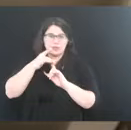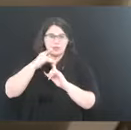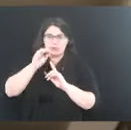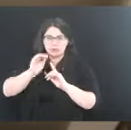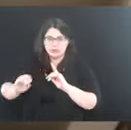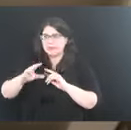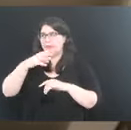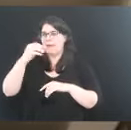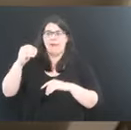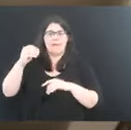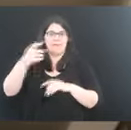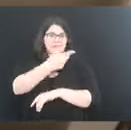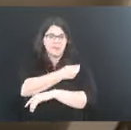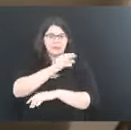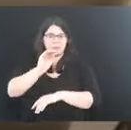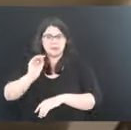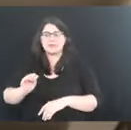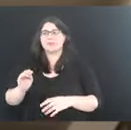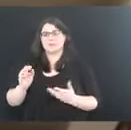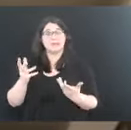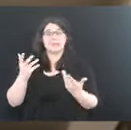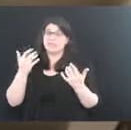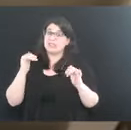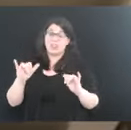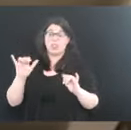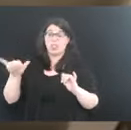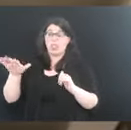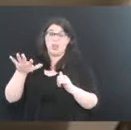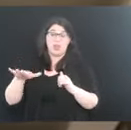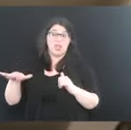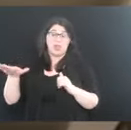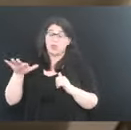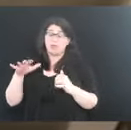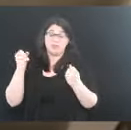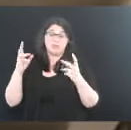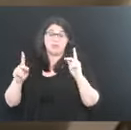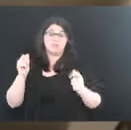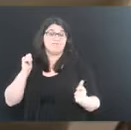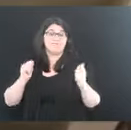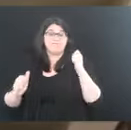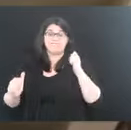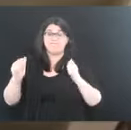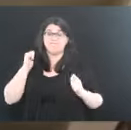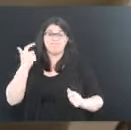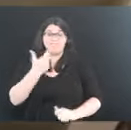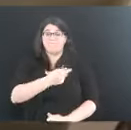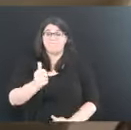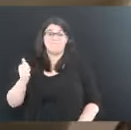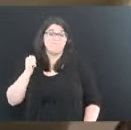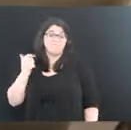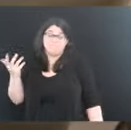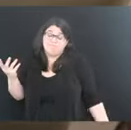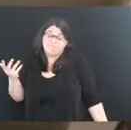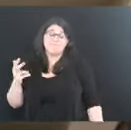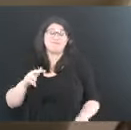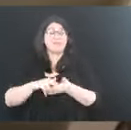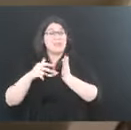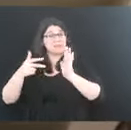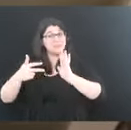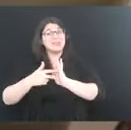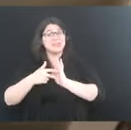rates, we still have a challenge in those areas with vaccination rates. So, therefore, you're going to see